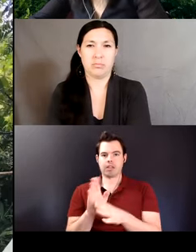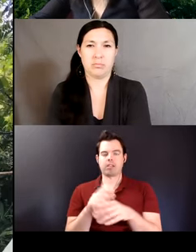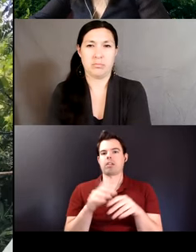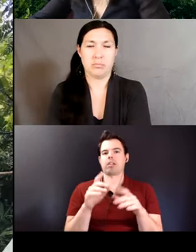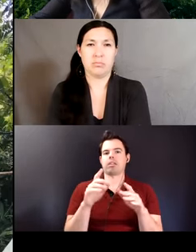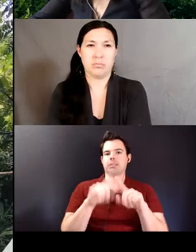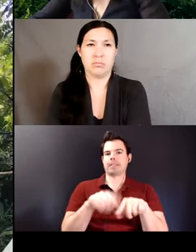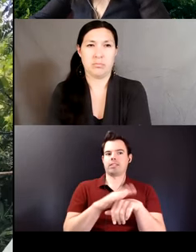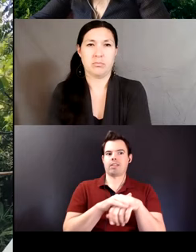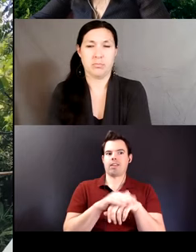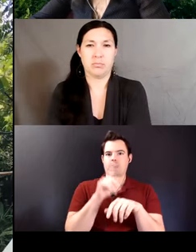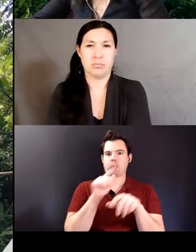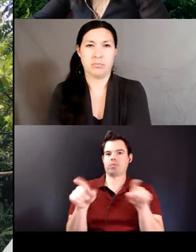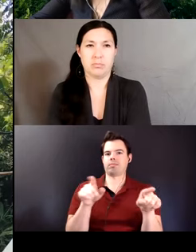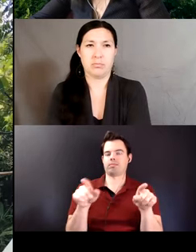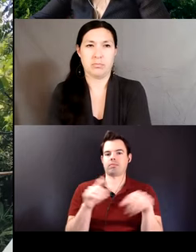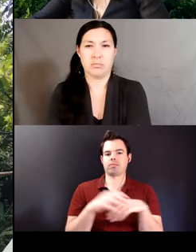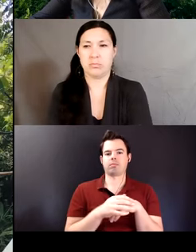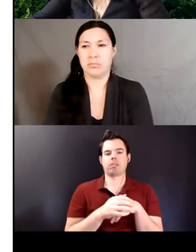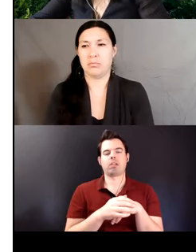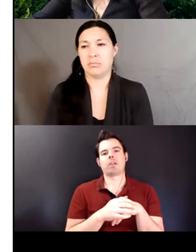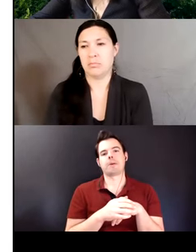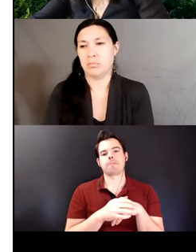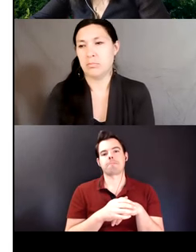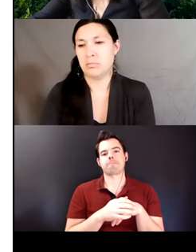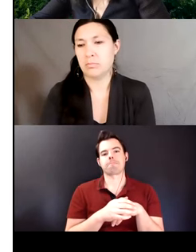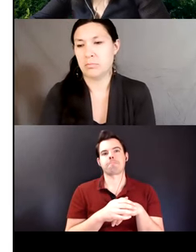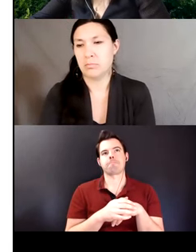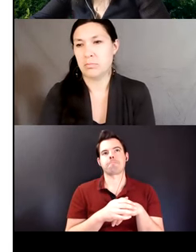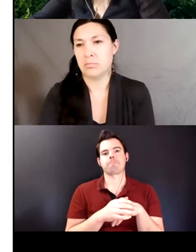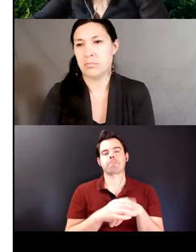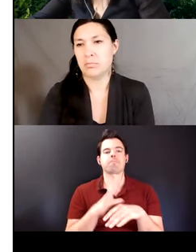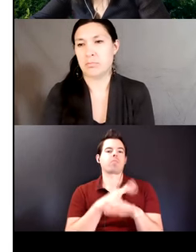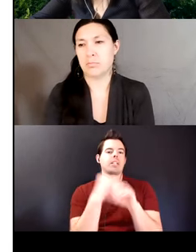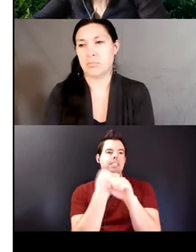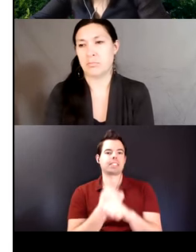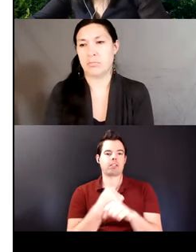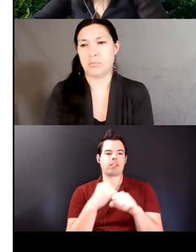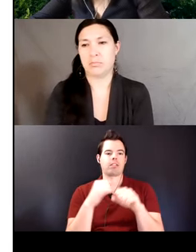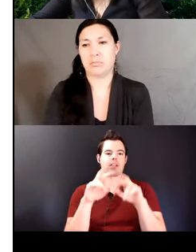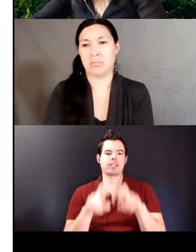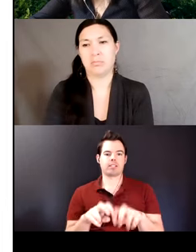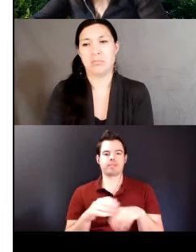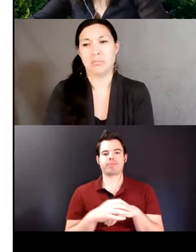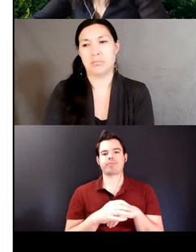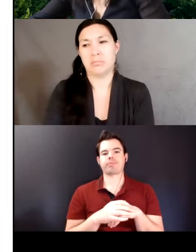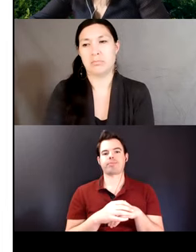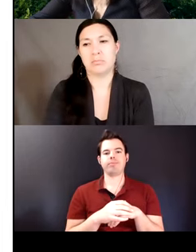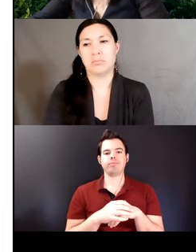well statistical analysis taken as variable language monolingual bilingual